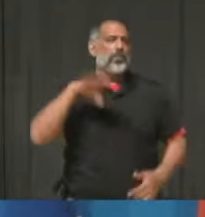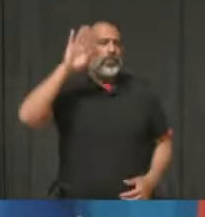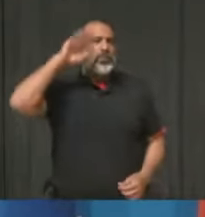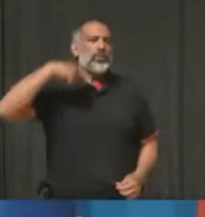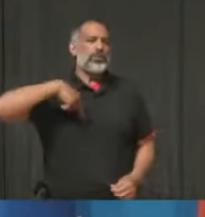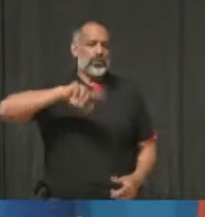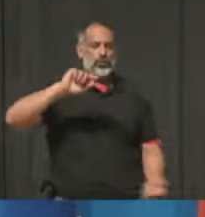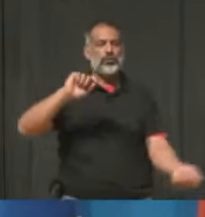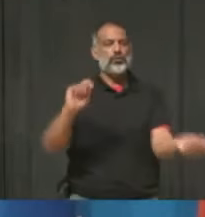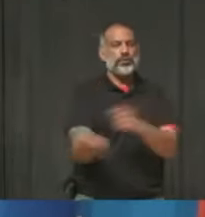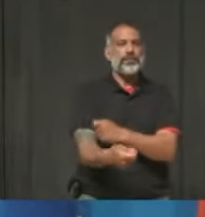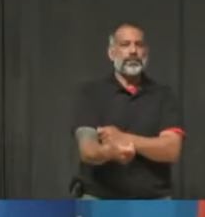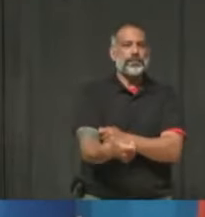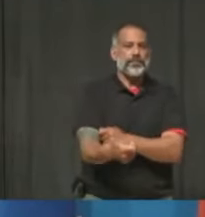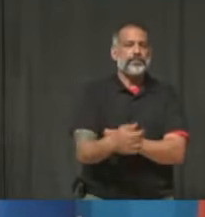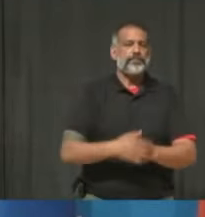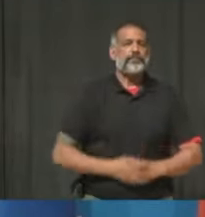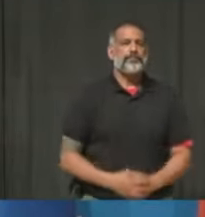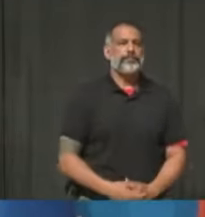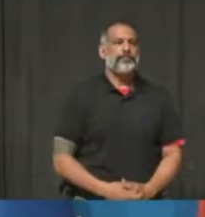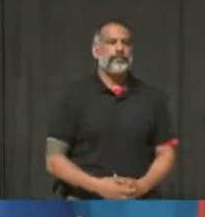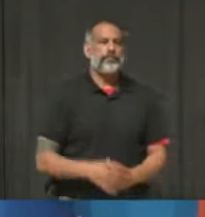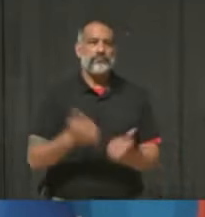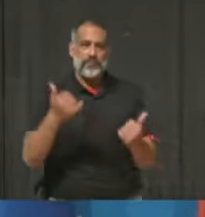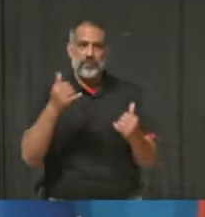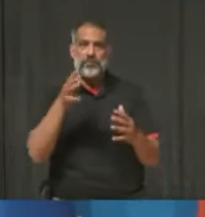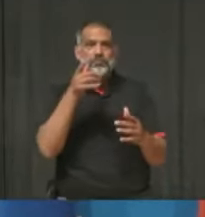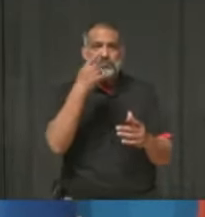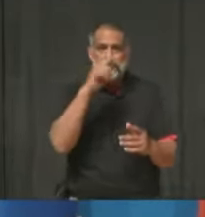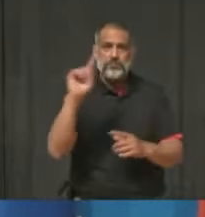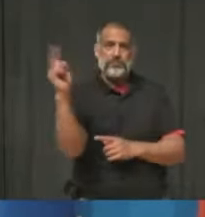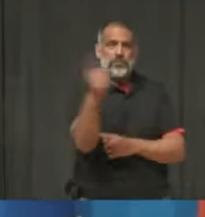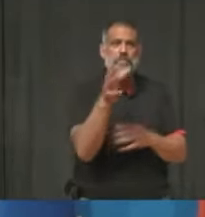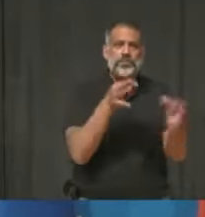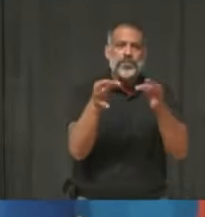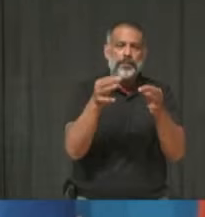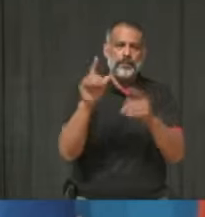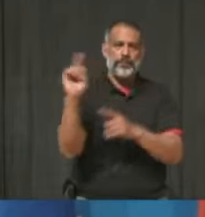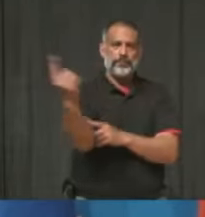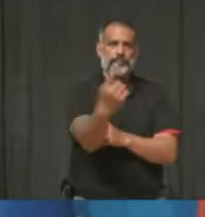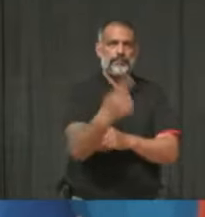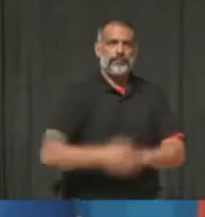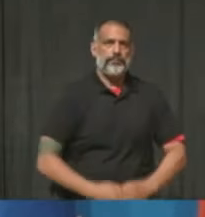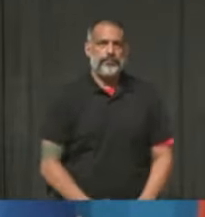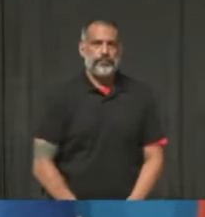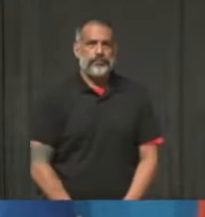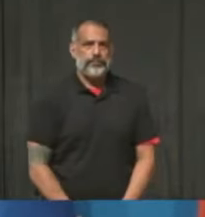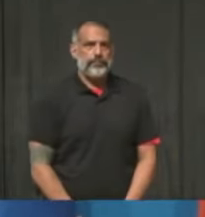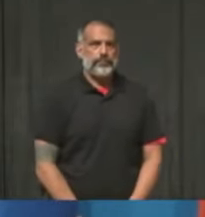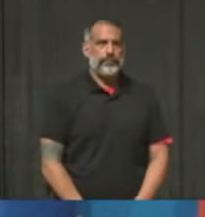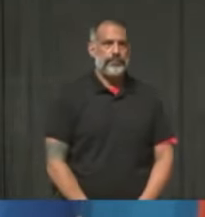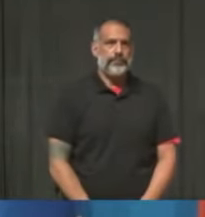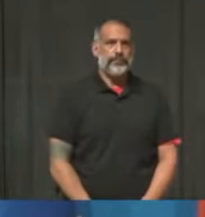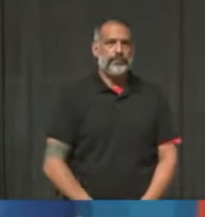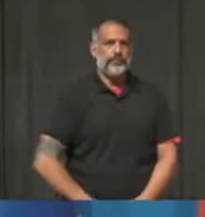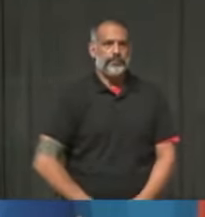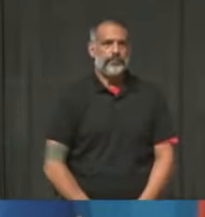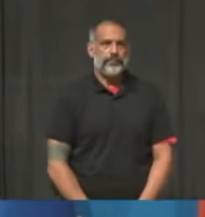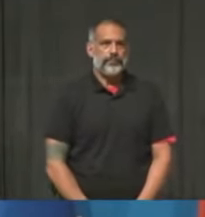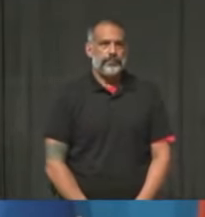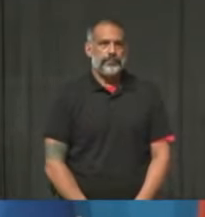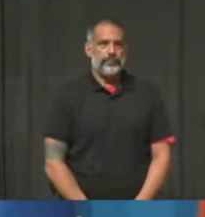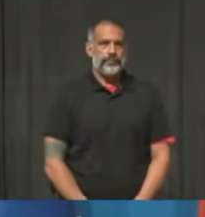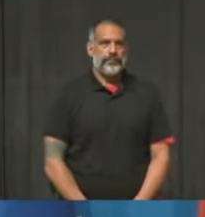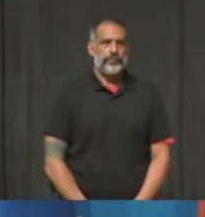tell us the types of strategy we have going forward so that we can address these very telling issues that Isaac has identified.